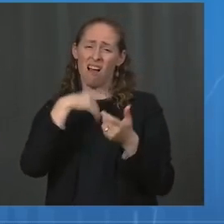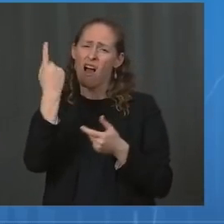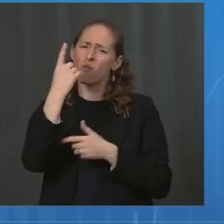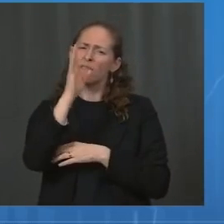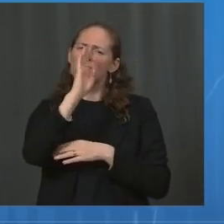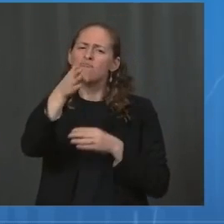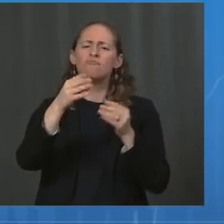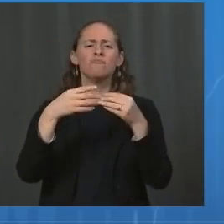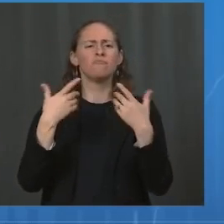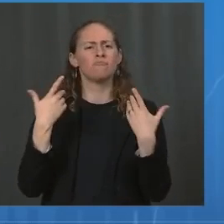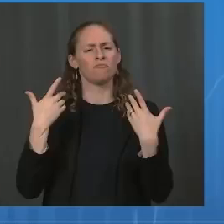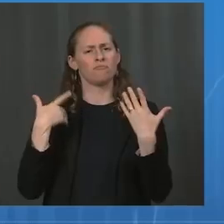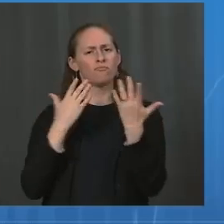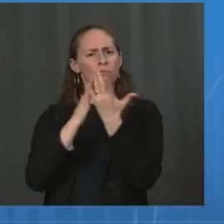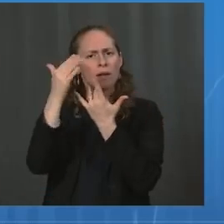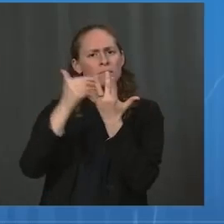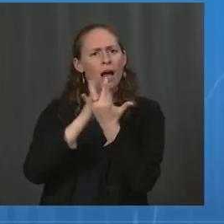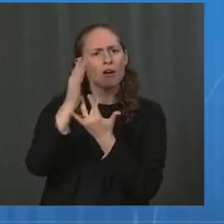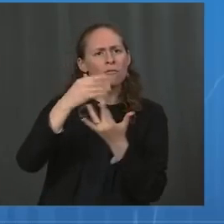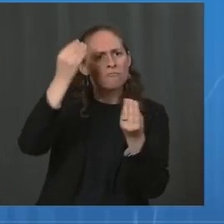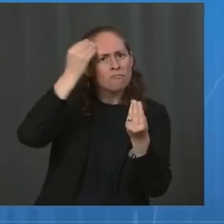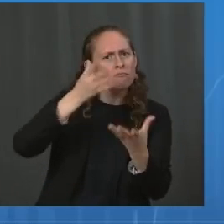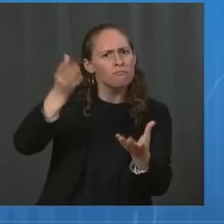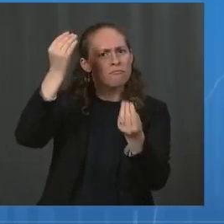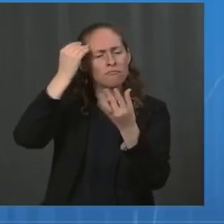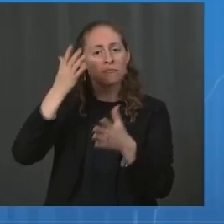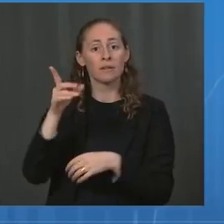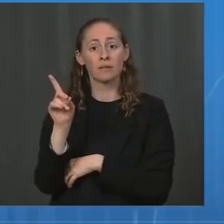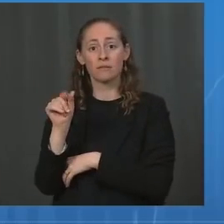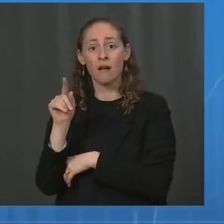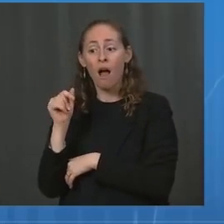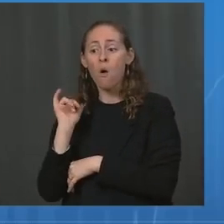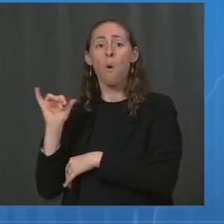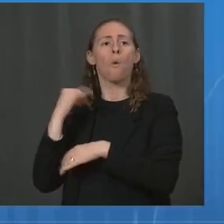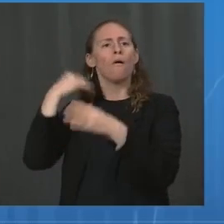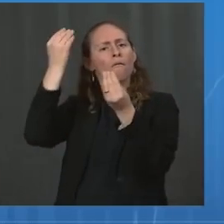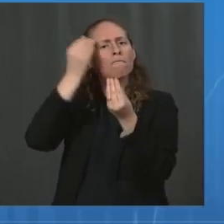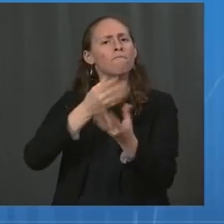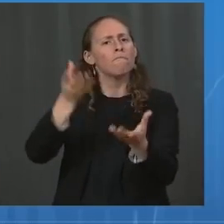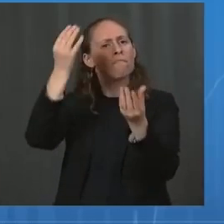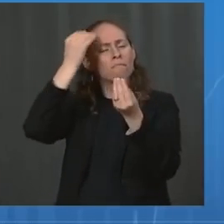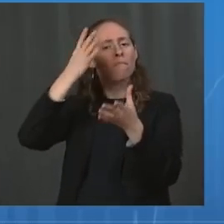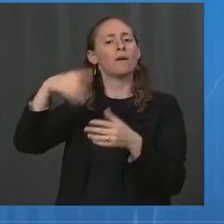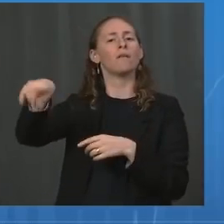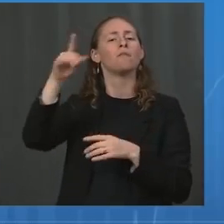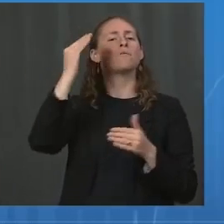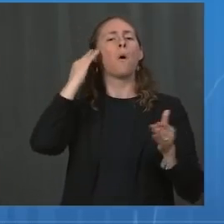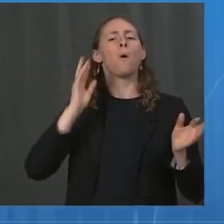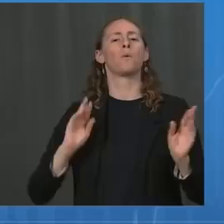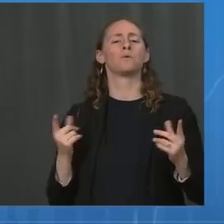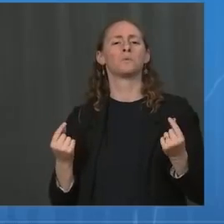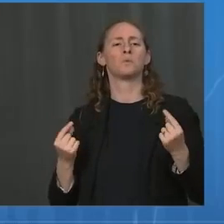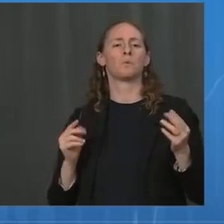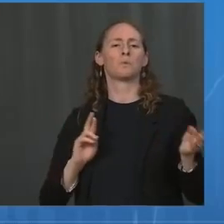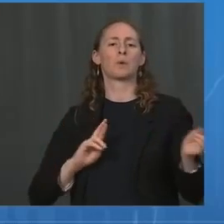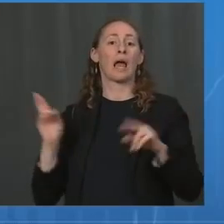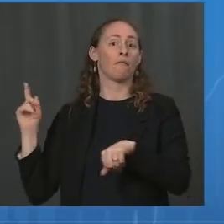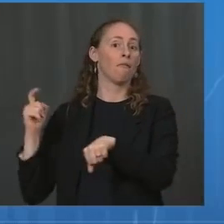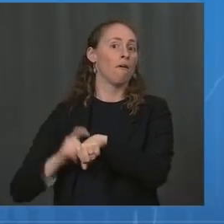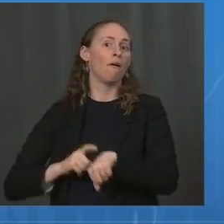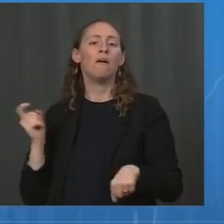expert clinical judgments from the team to give them time to do their own planning. We have been also been very clear throughout